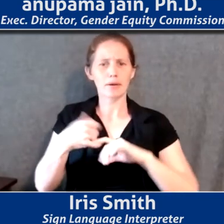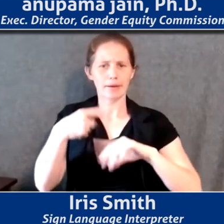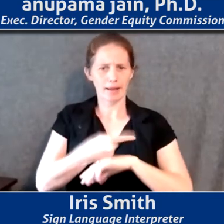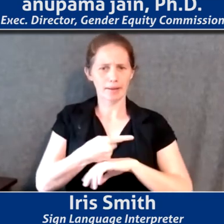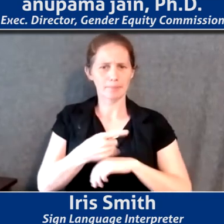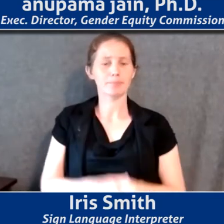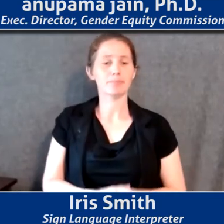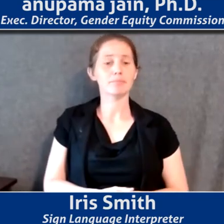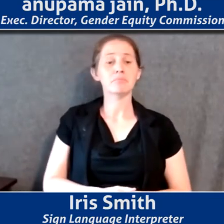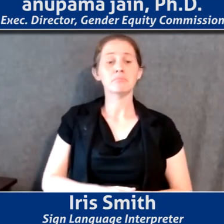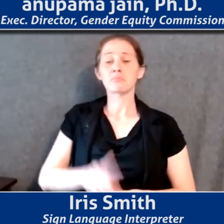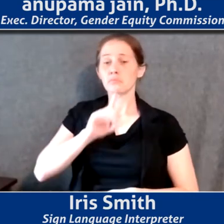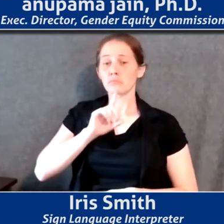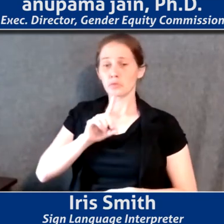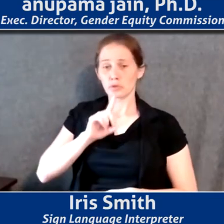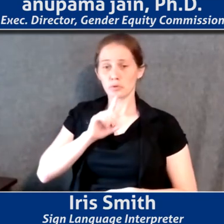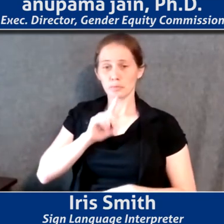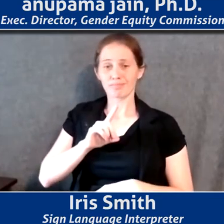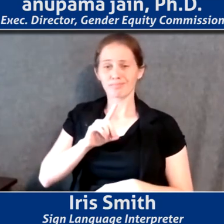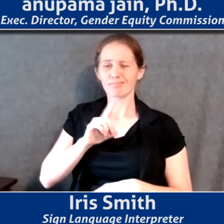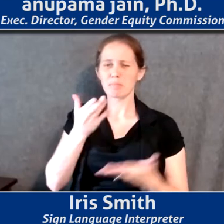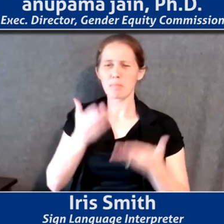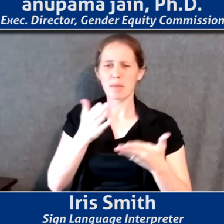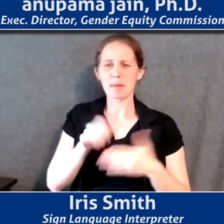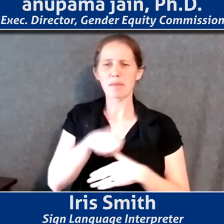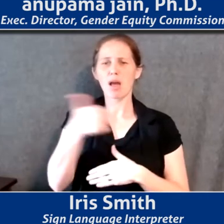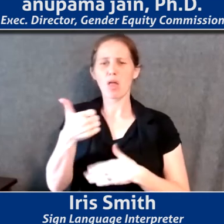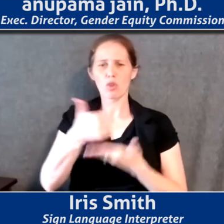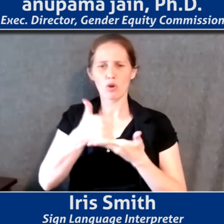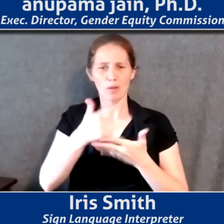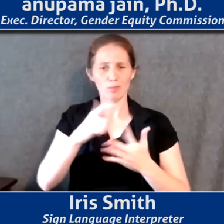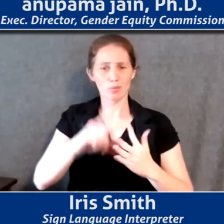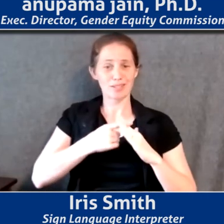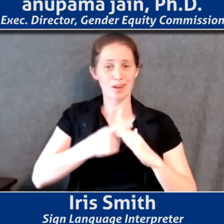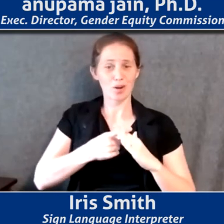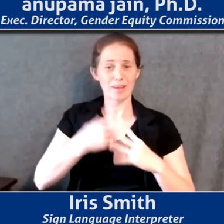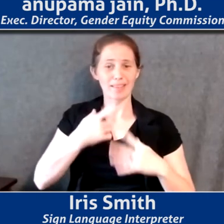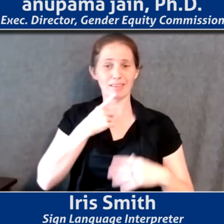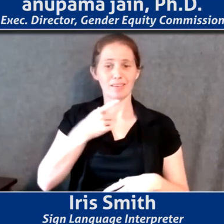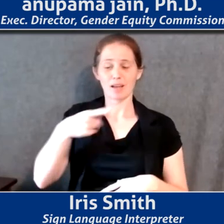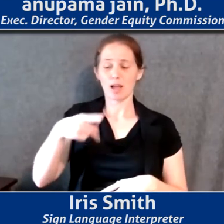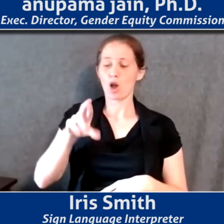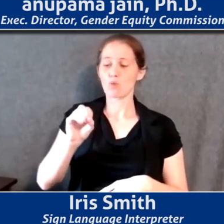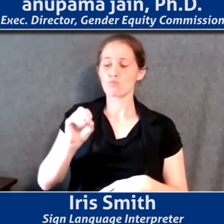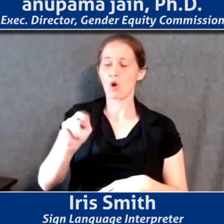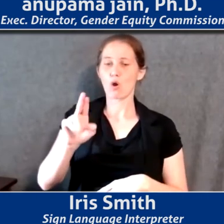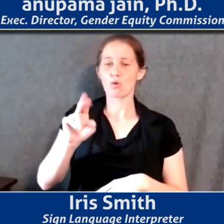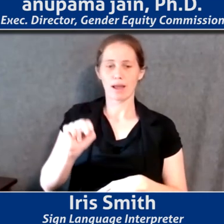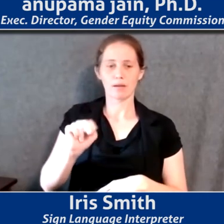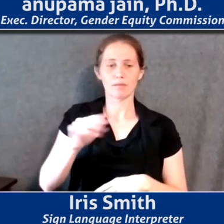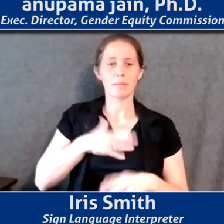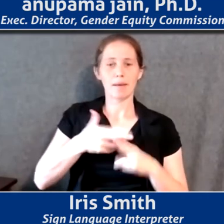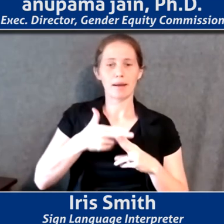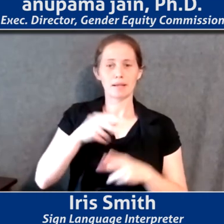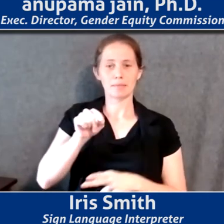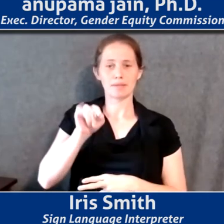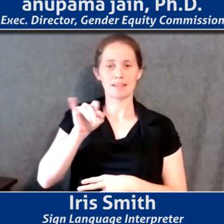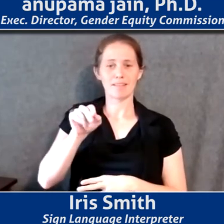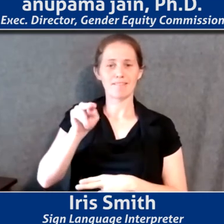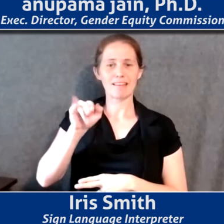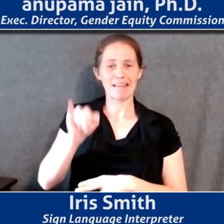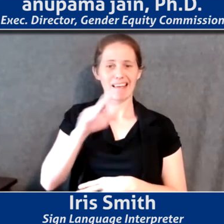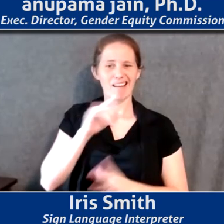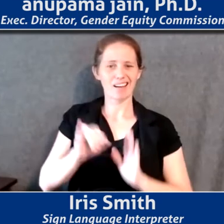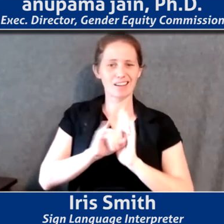Sure thing, and maybe what might also be helpful is if we started off with our pronouns. So my name is Tiffany Semino, and I identify